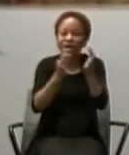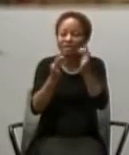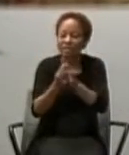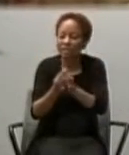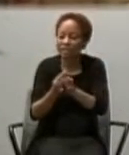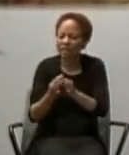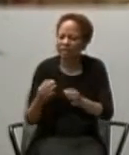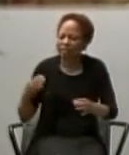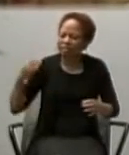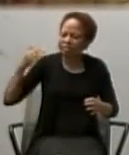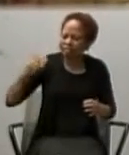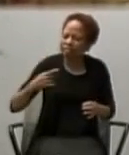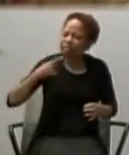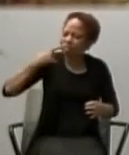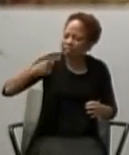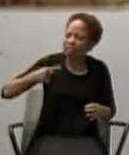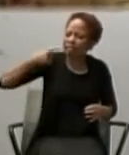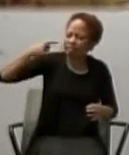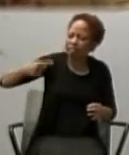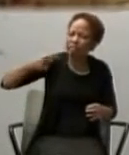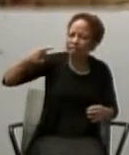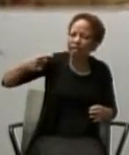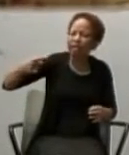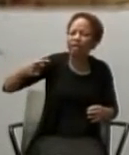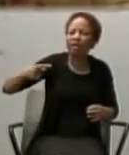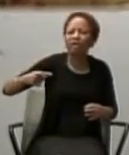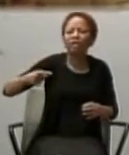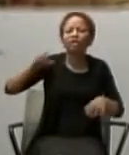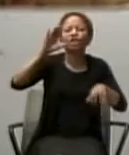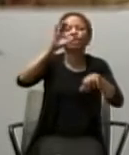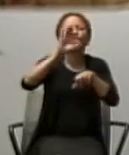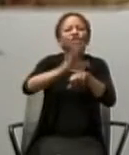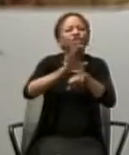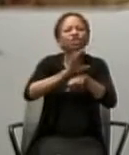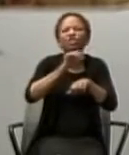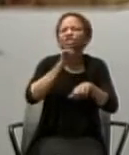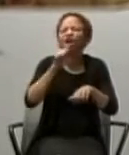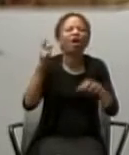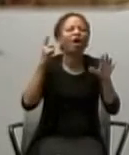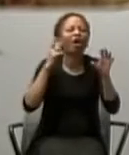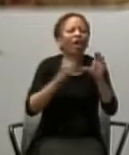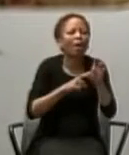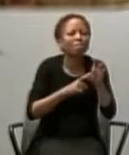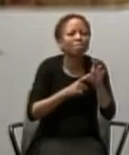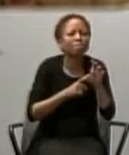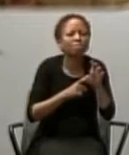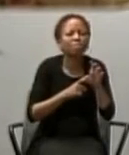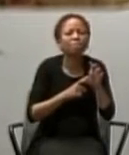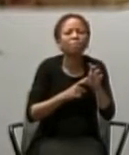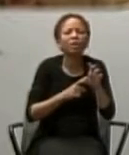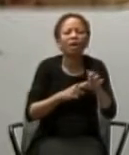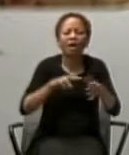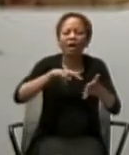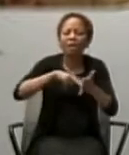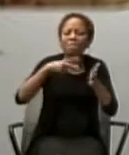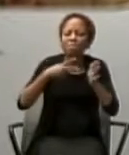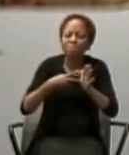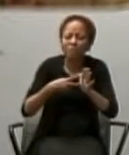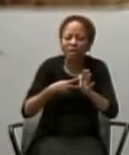is that the church, is much, much more, than a social club. It is a body, of people,